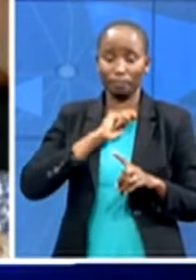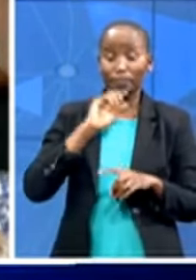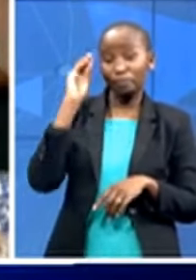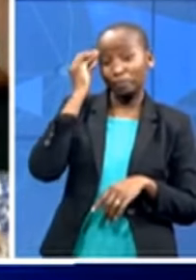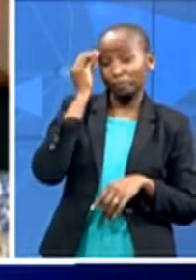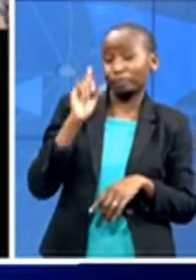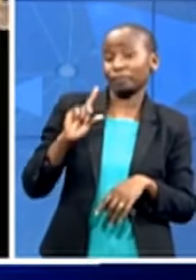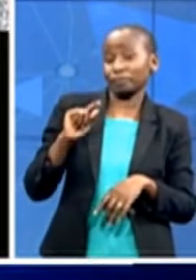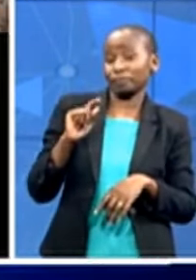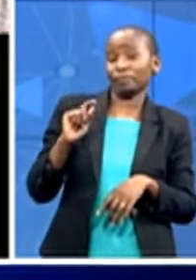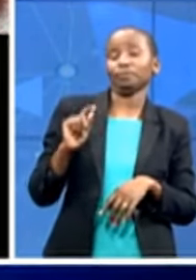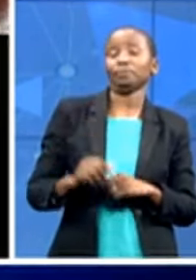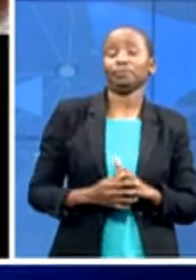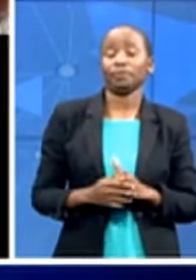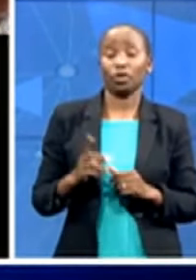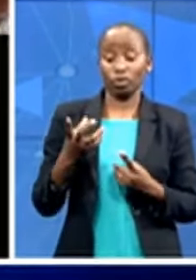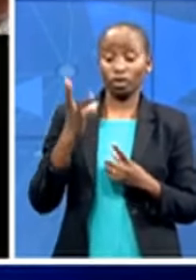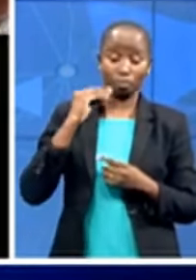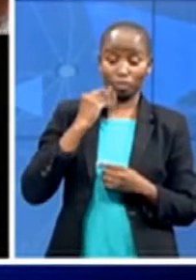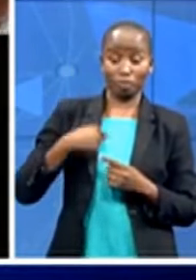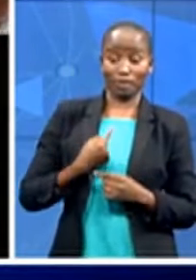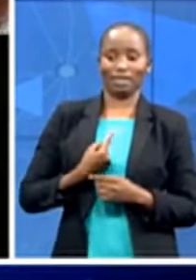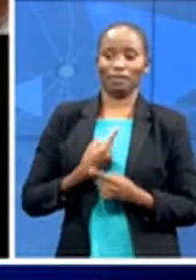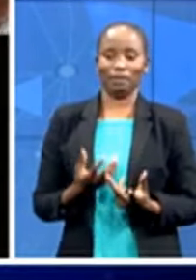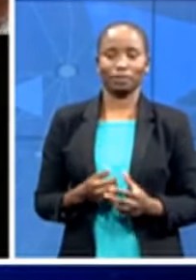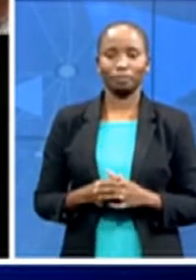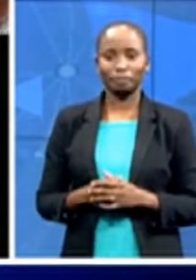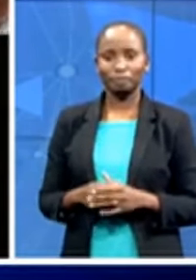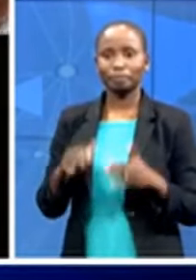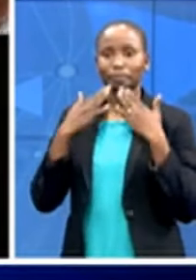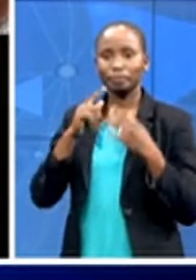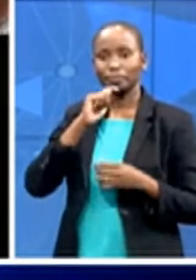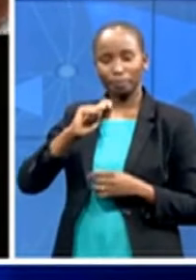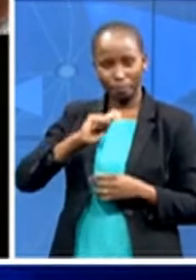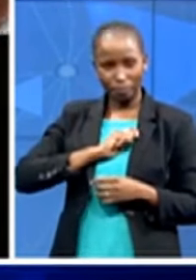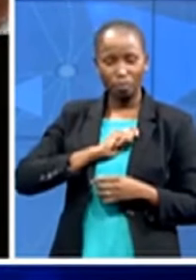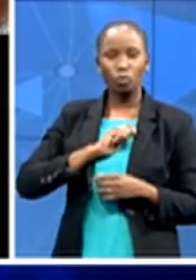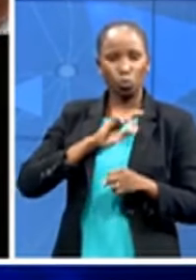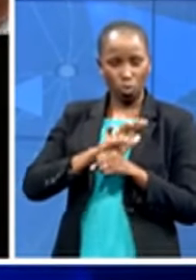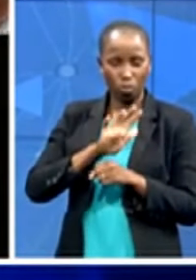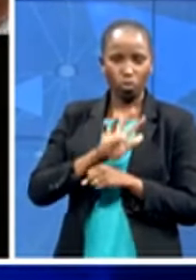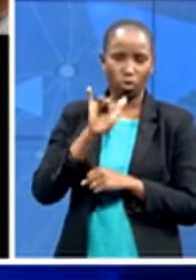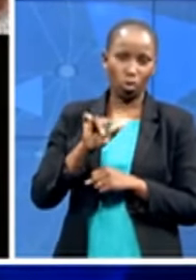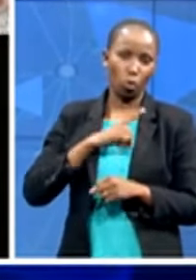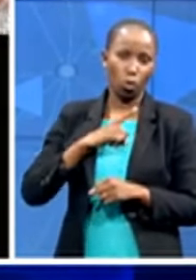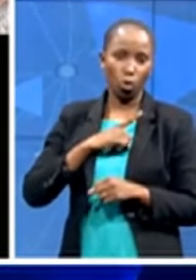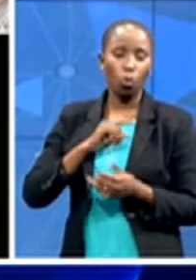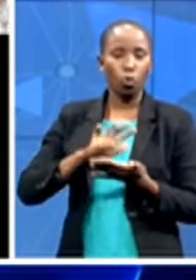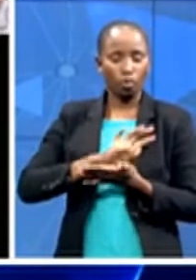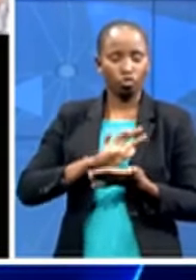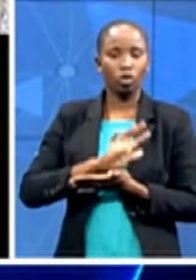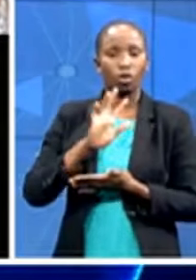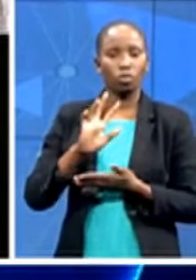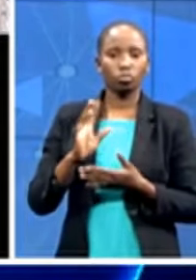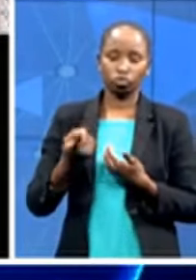yeah and we really appreciate you uh making the time to talk to us at this time let's bring in dr lakweta thank you so much for hanging in